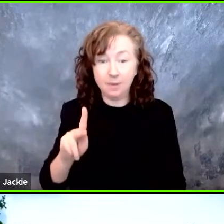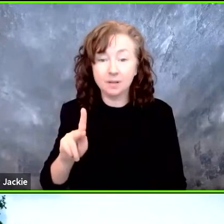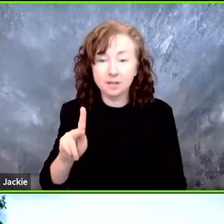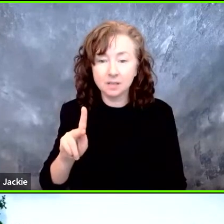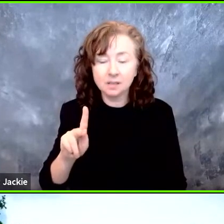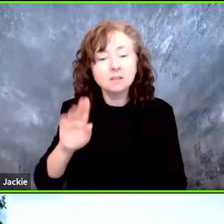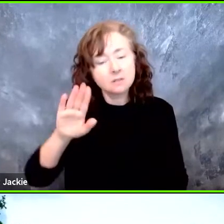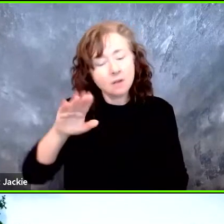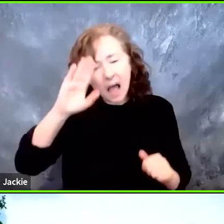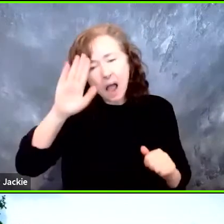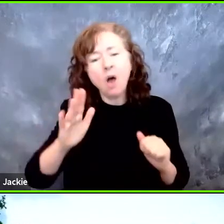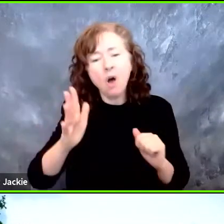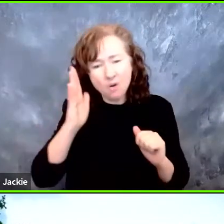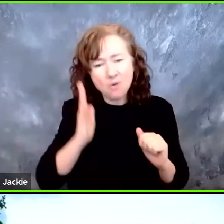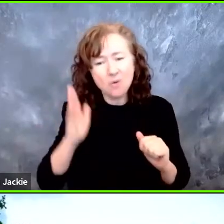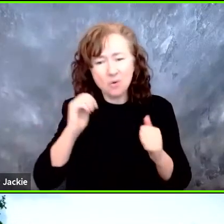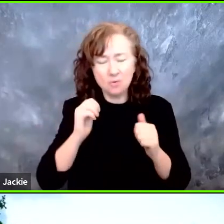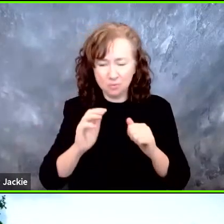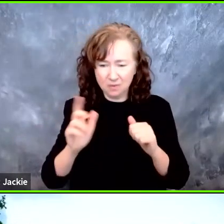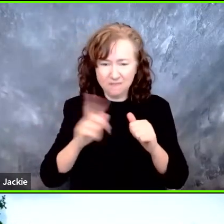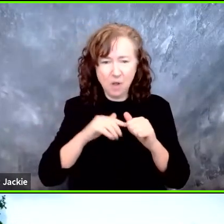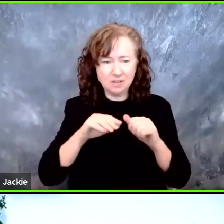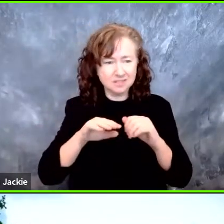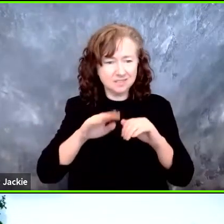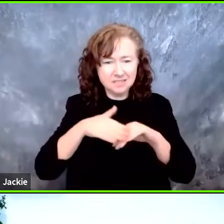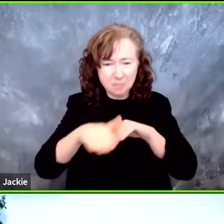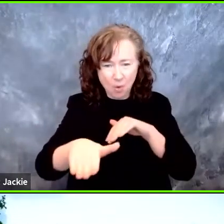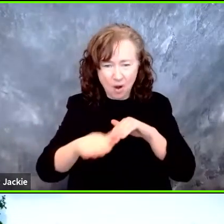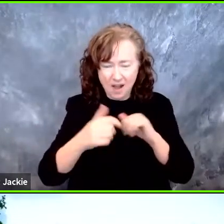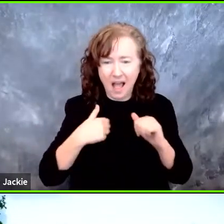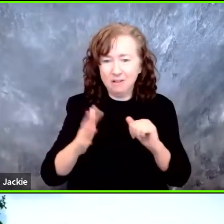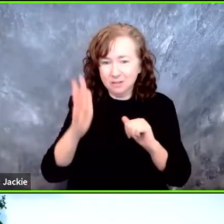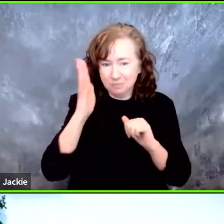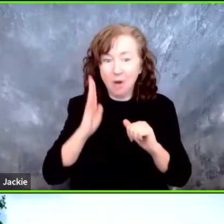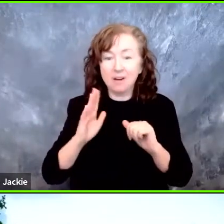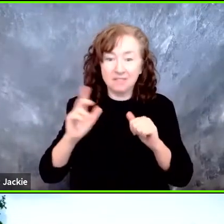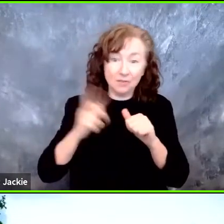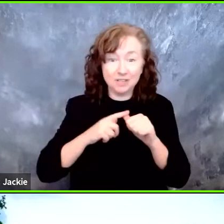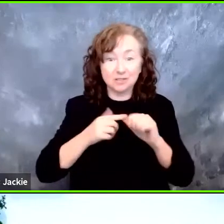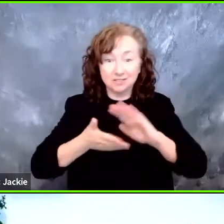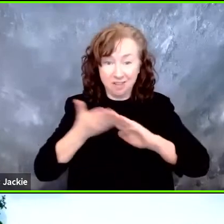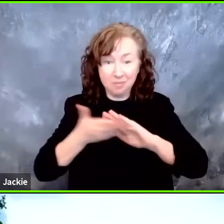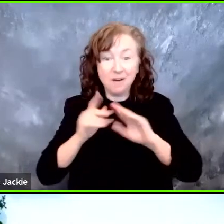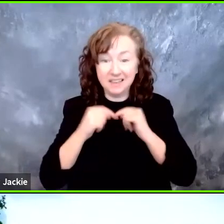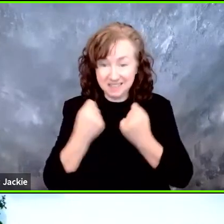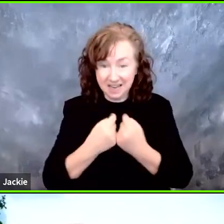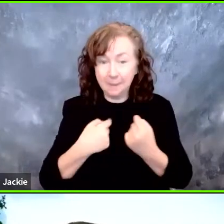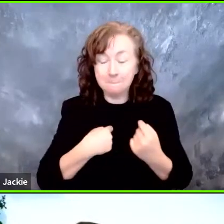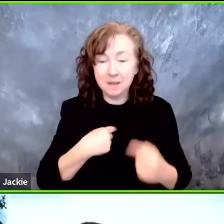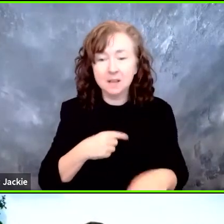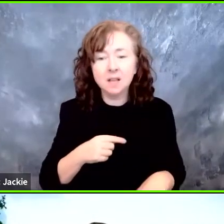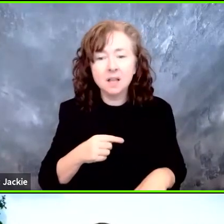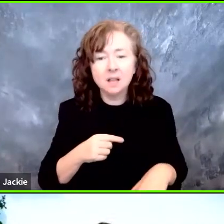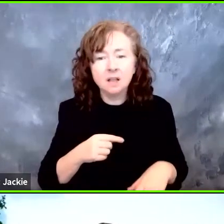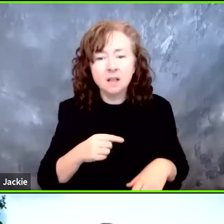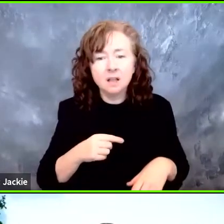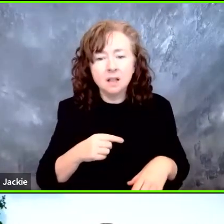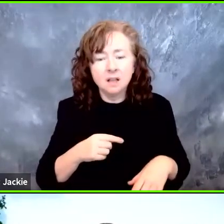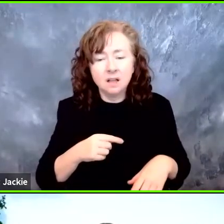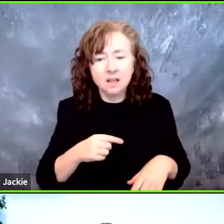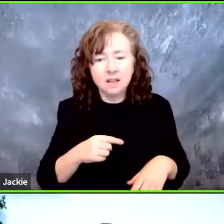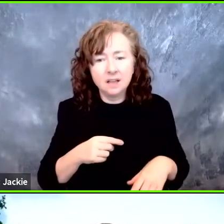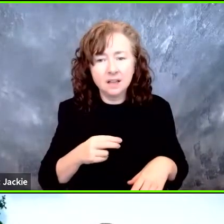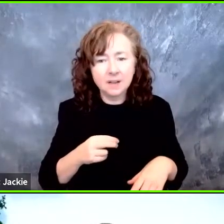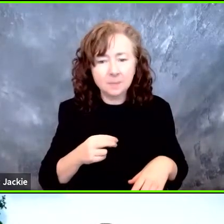we know that with the deployment, as I was part of the operating team there, the shuttle actually